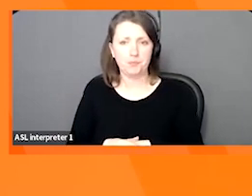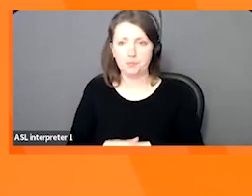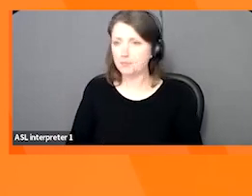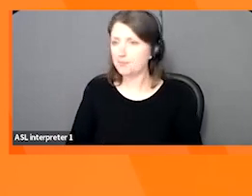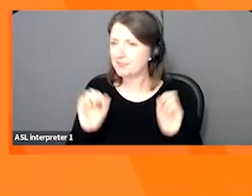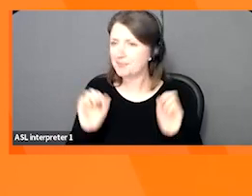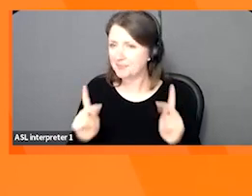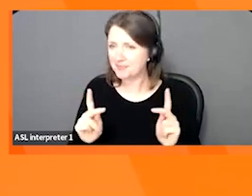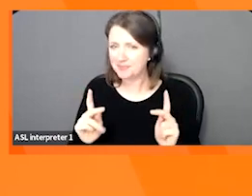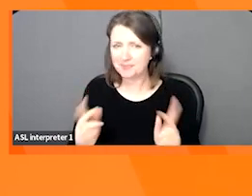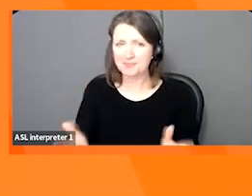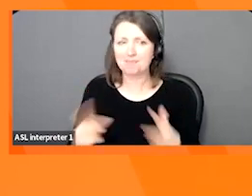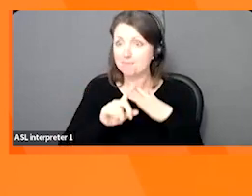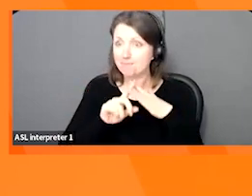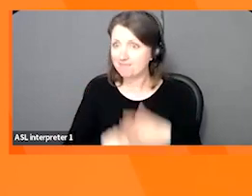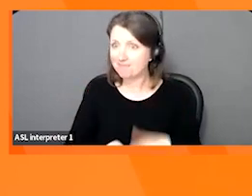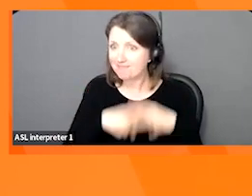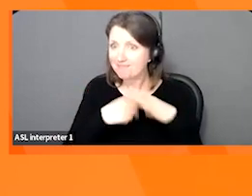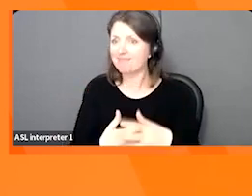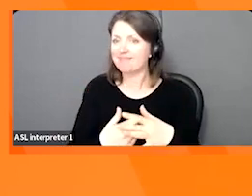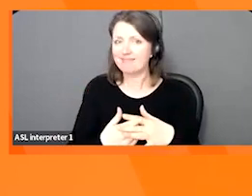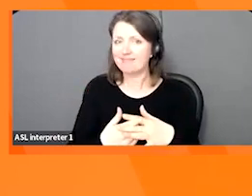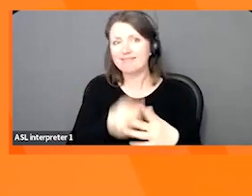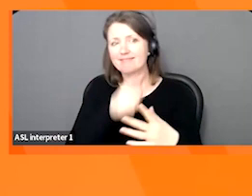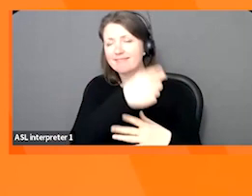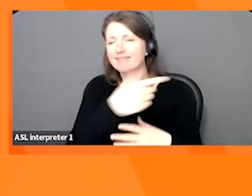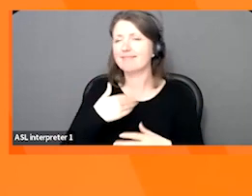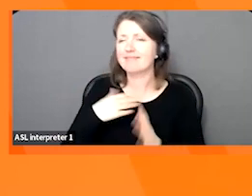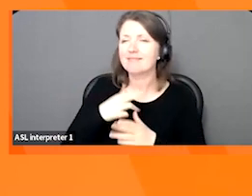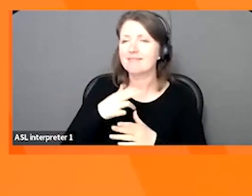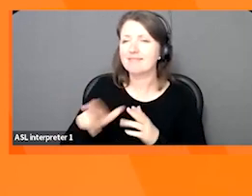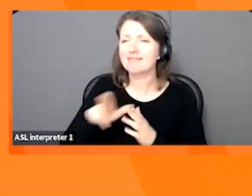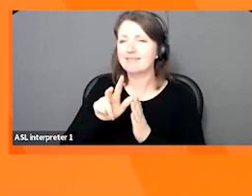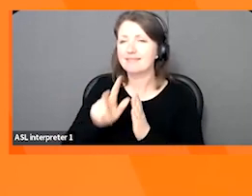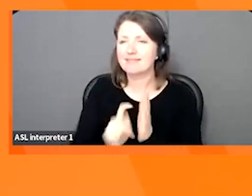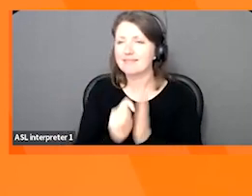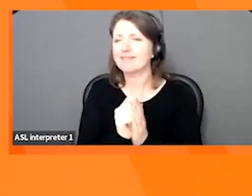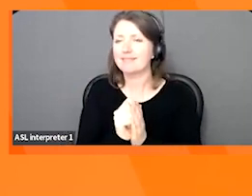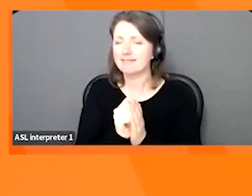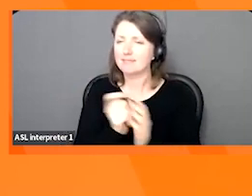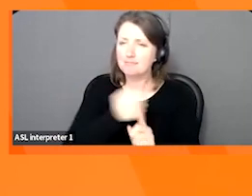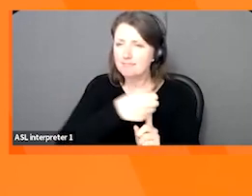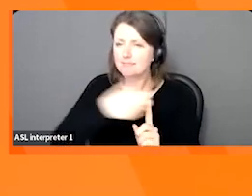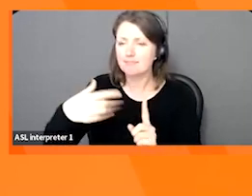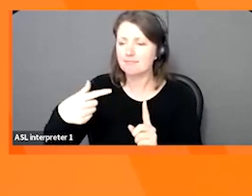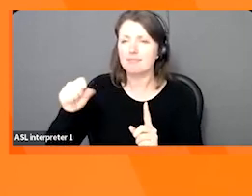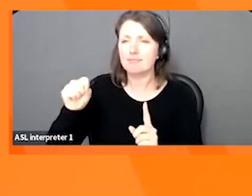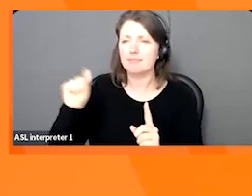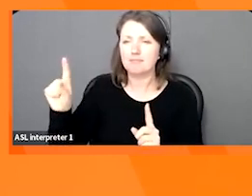Okay. So to get started, we want to share a video that really talks about who we are and what we do.